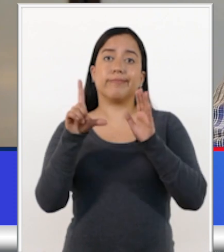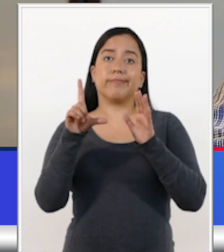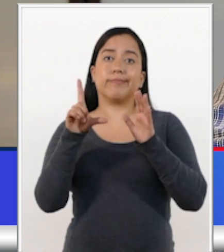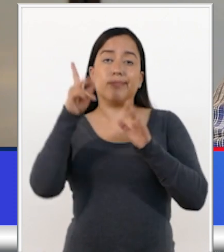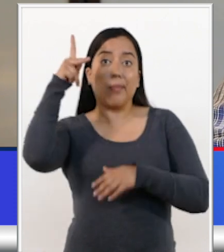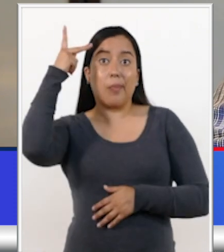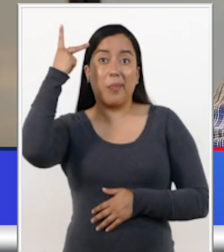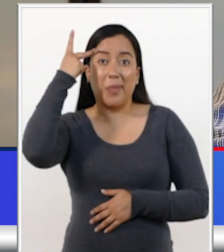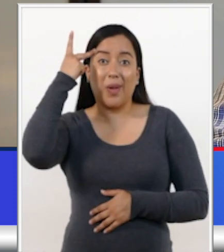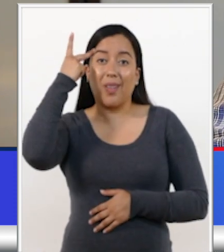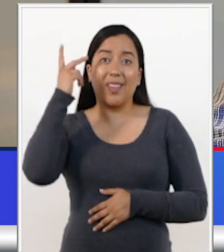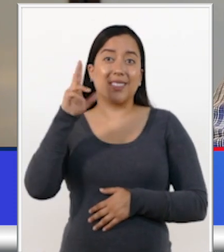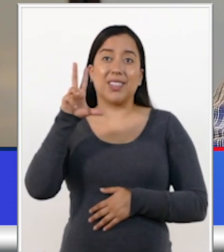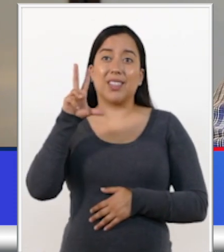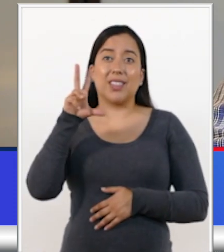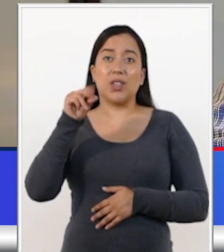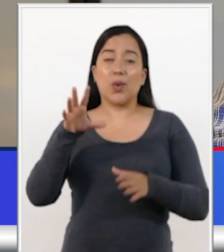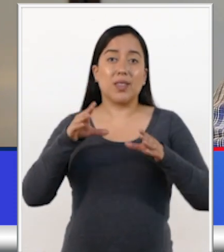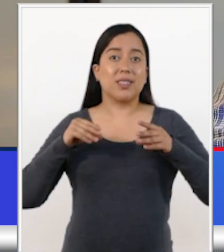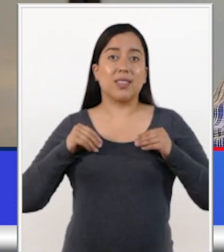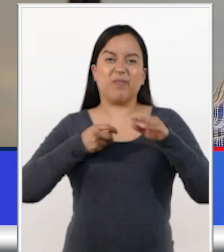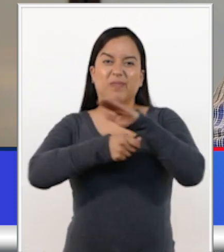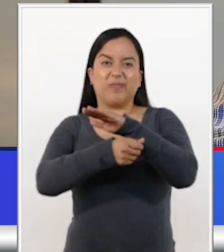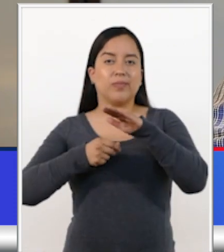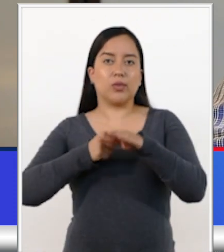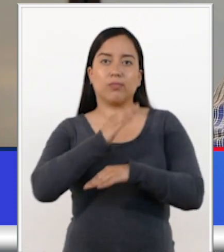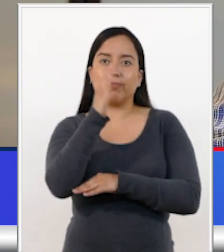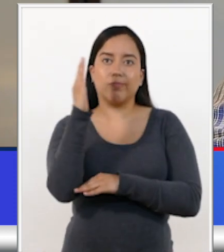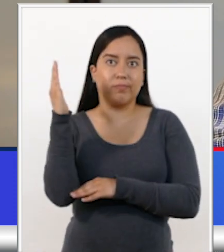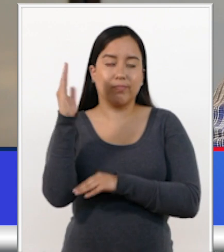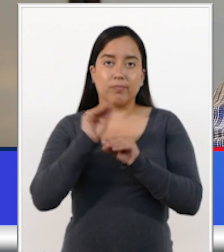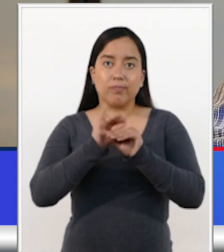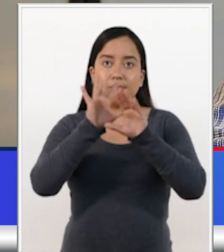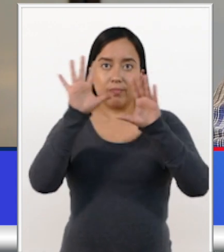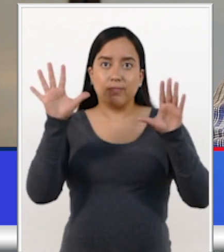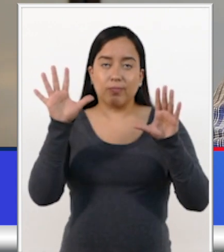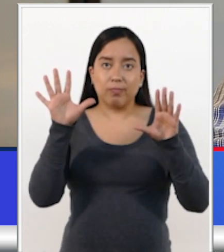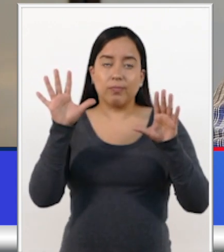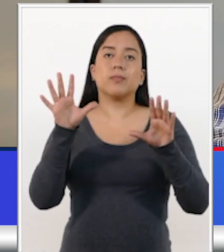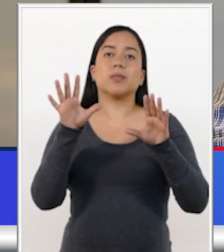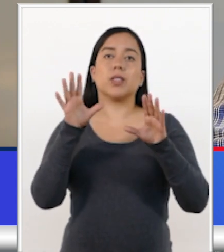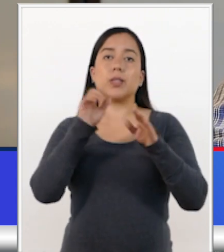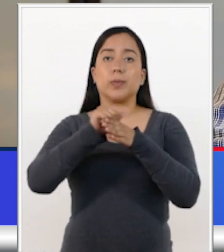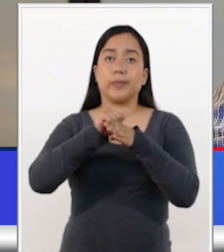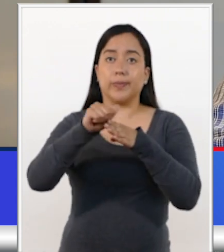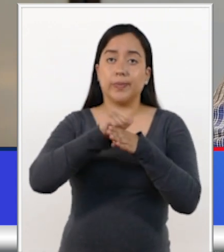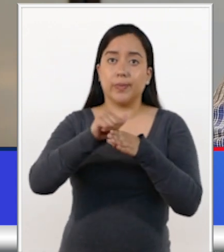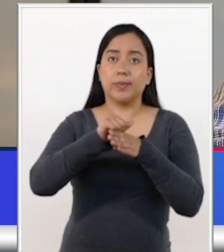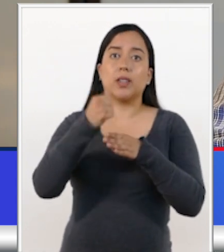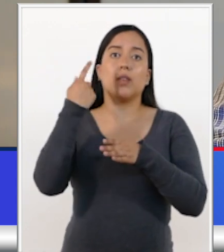policies on zero tolerance as well as establishing and promoting clear legislation on fair competition and trade practices